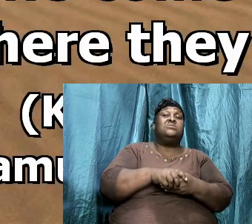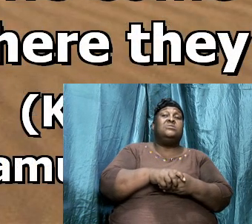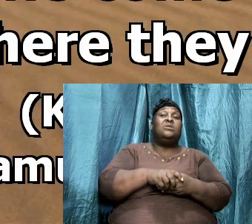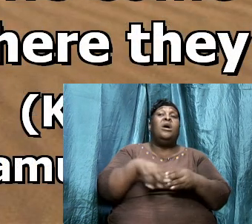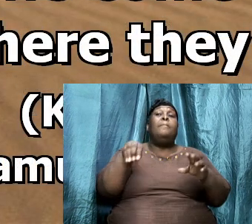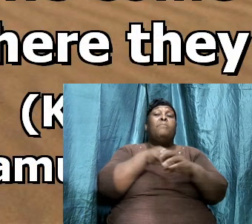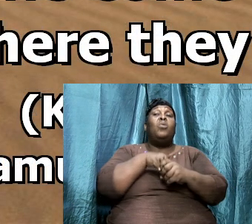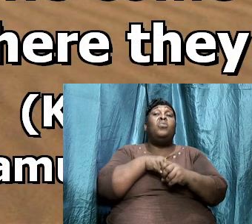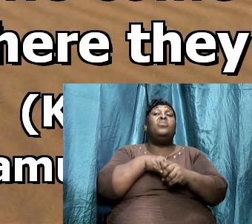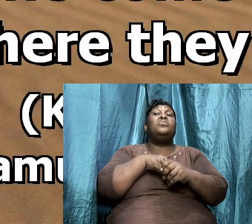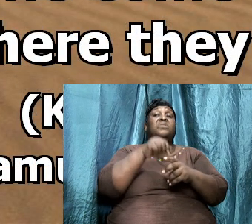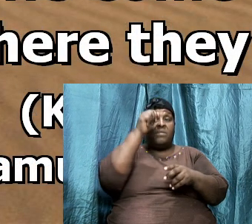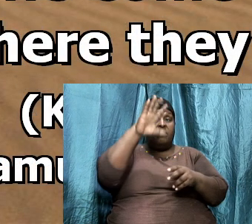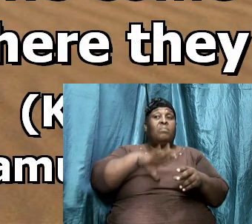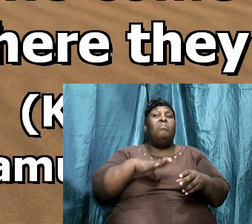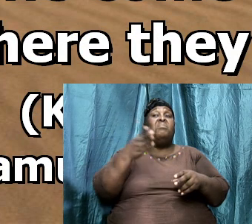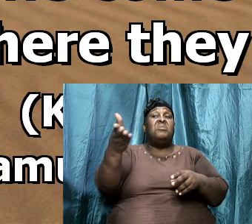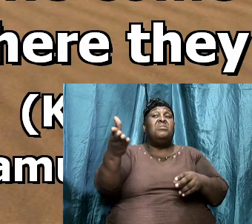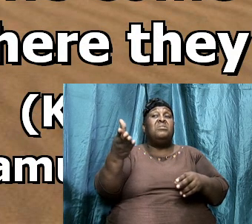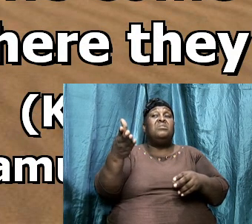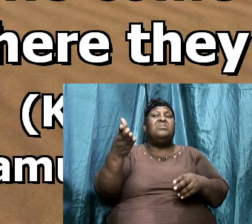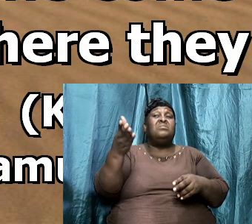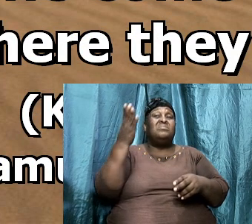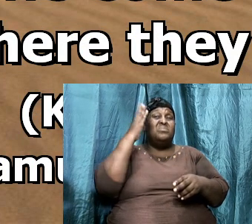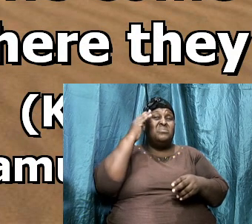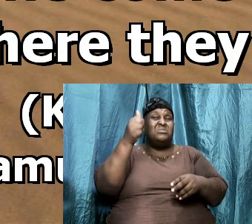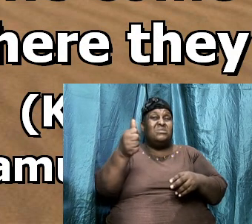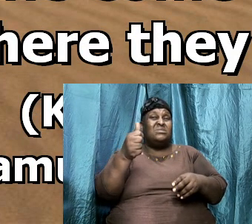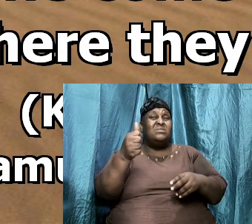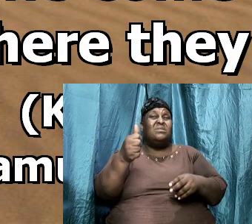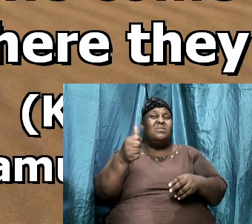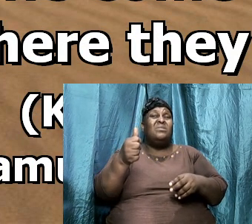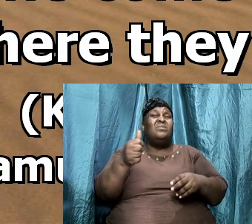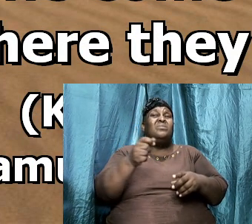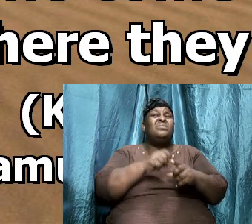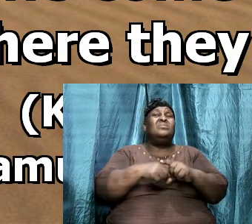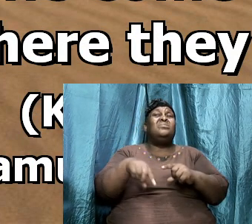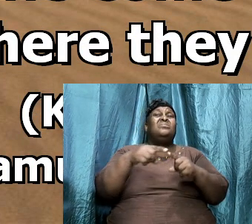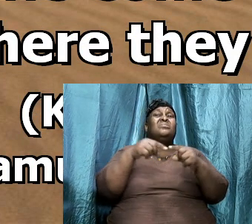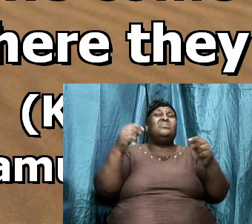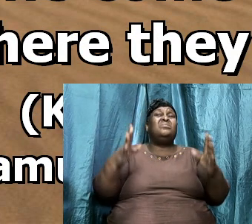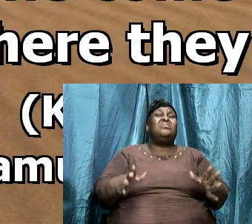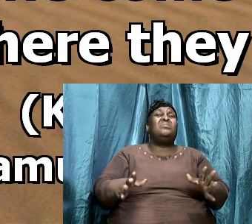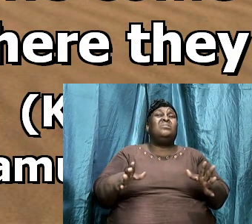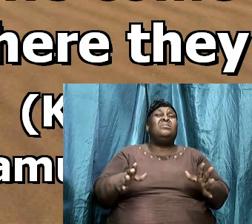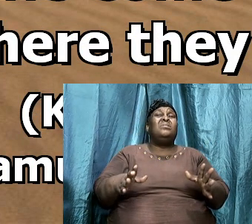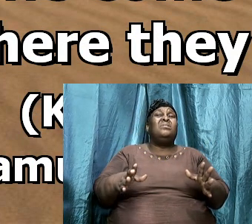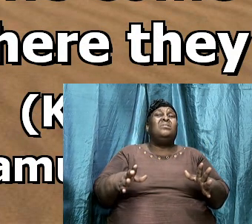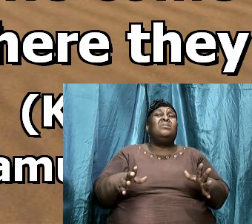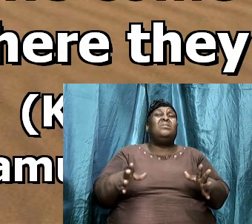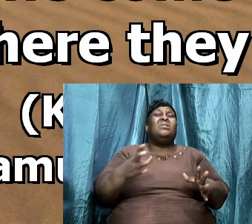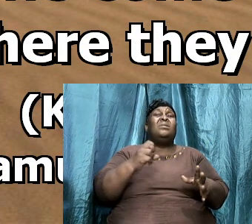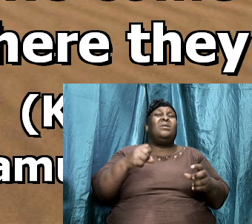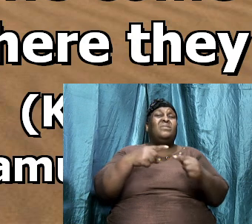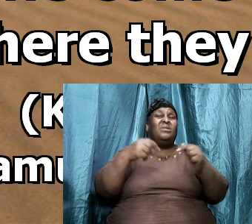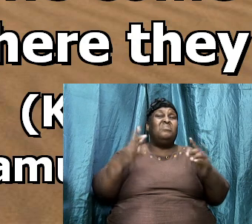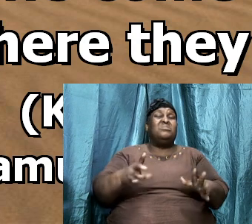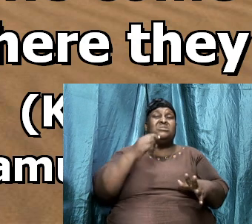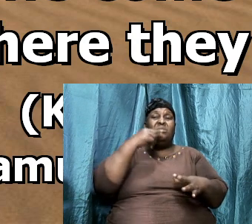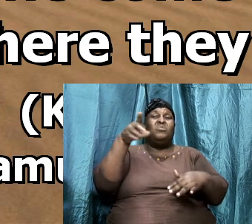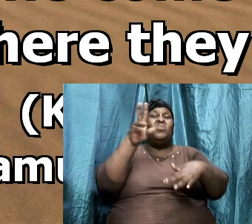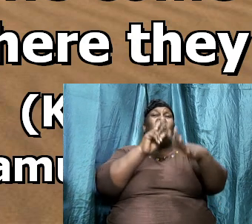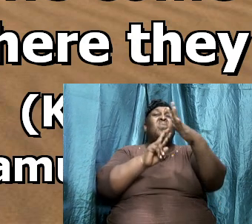and both of them discovered themselves unto the garrison of the Philistine and the Philistine said behold